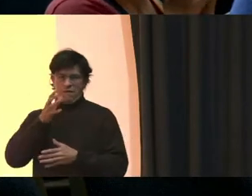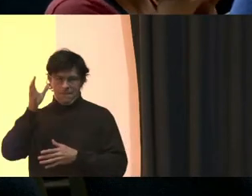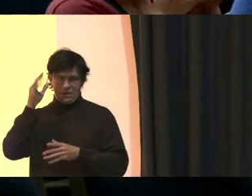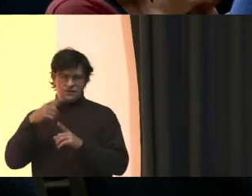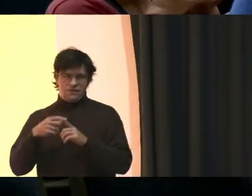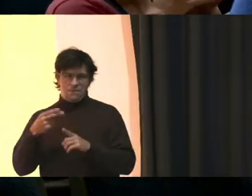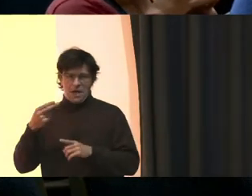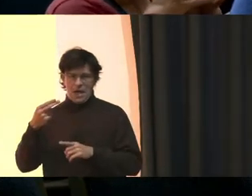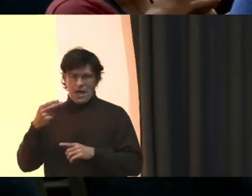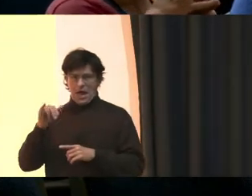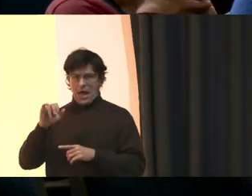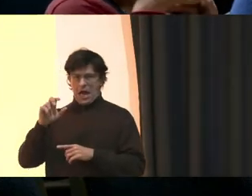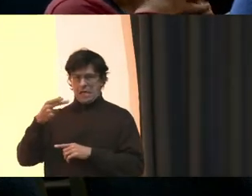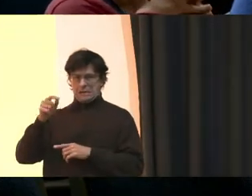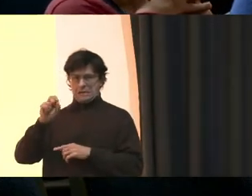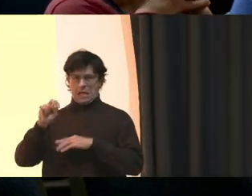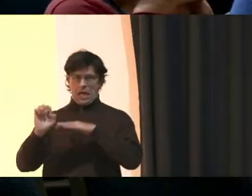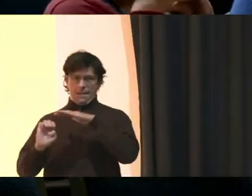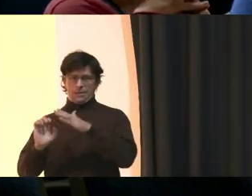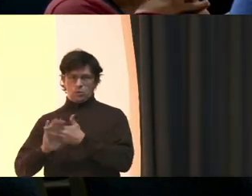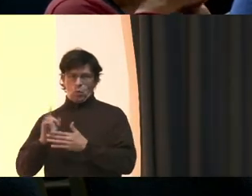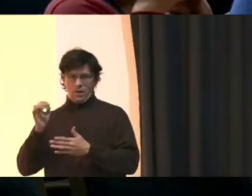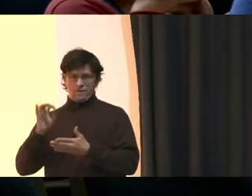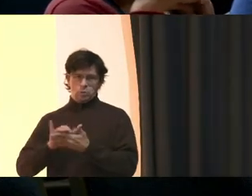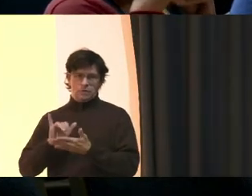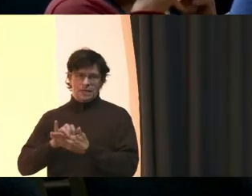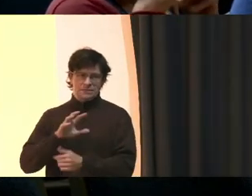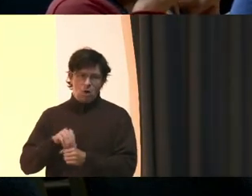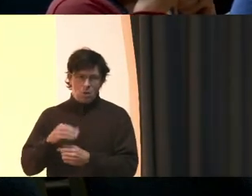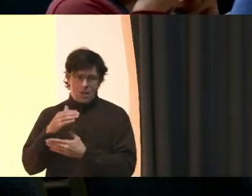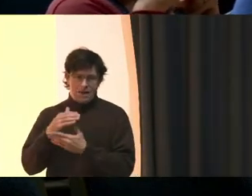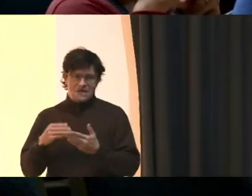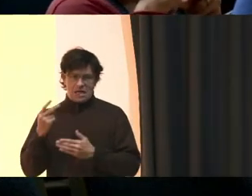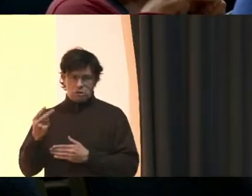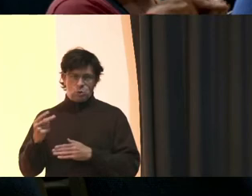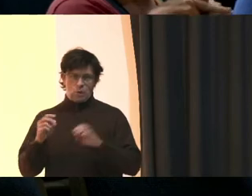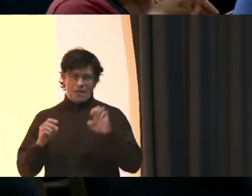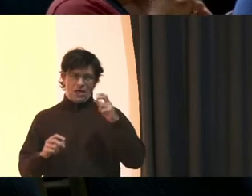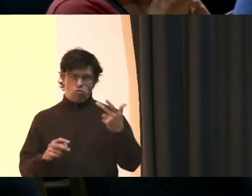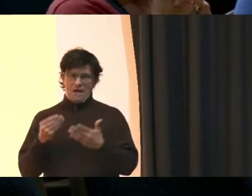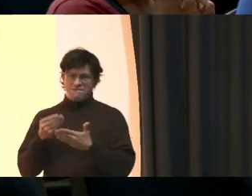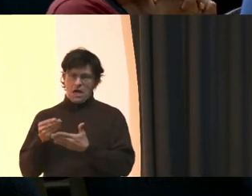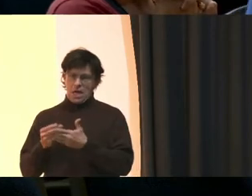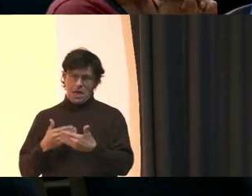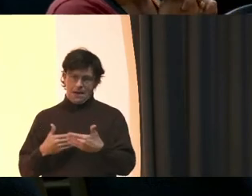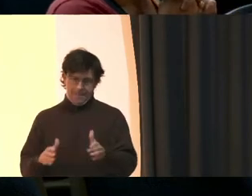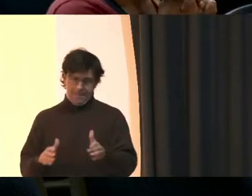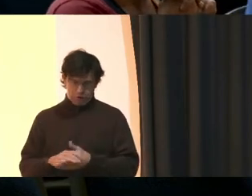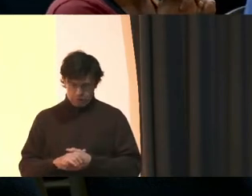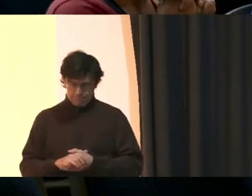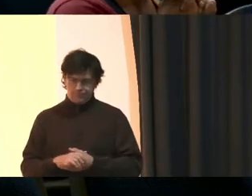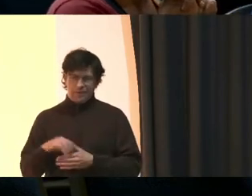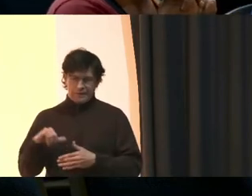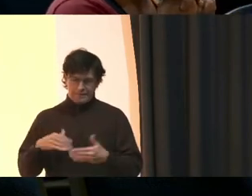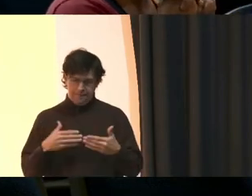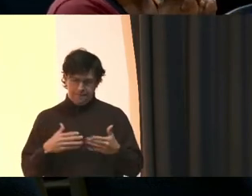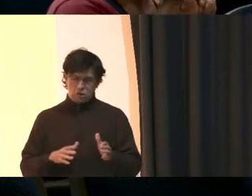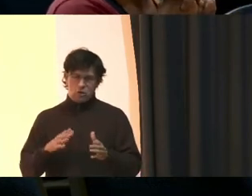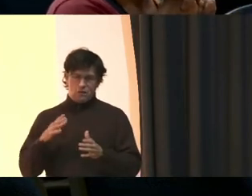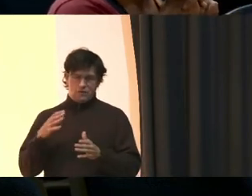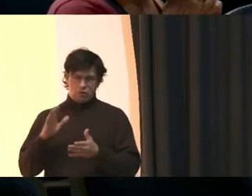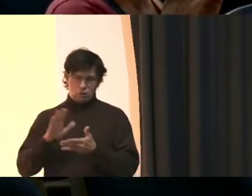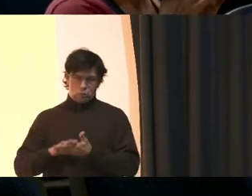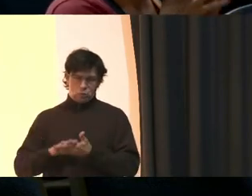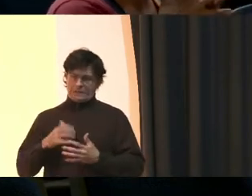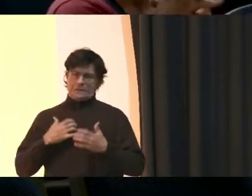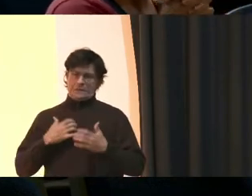Heightsville Elementary Which is one of the schools That is part of the Phase 2 P3 funding package This is a package of schools That are